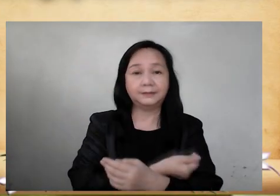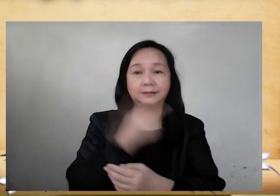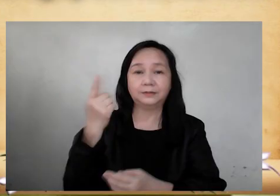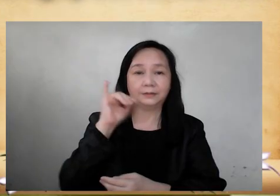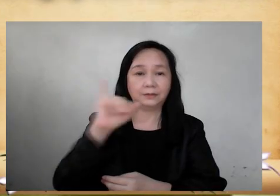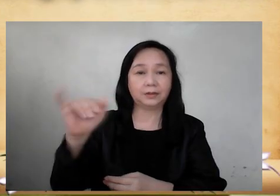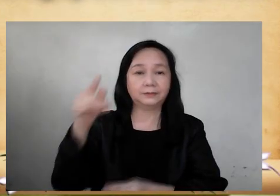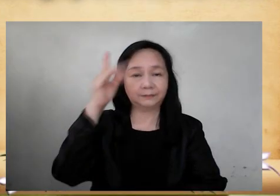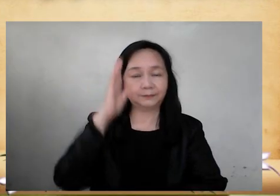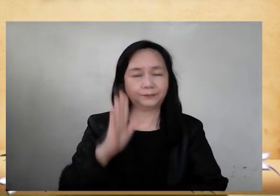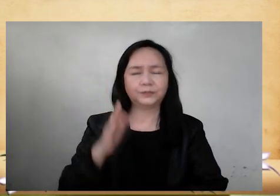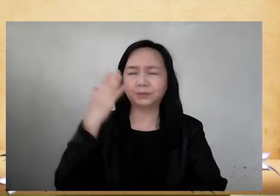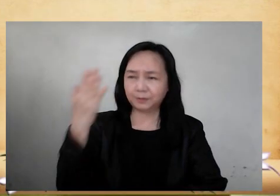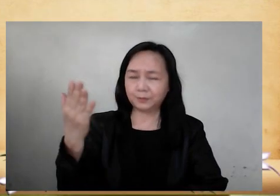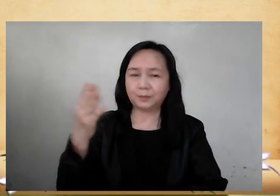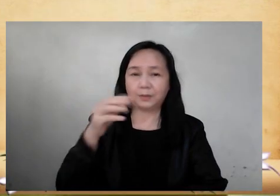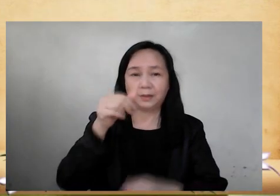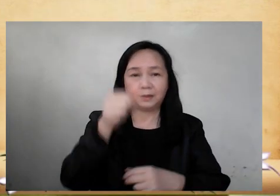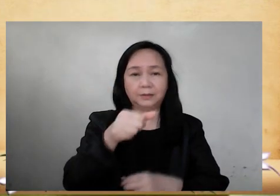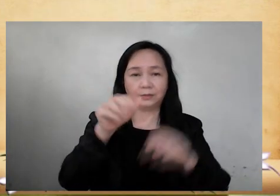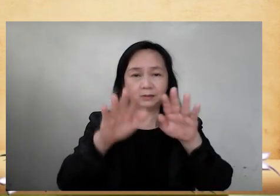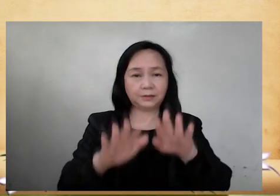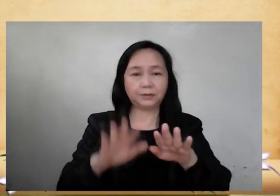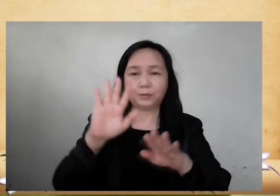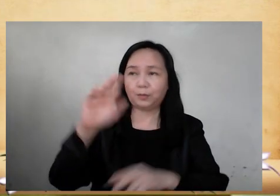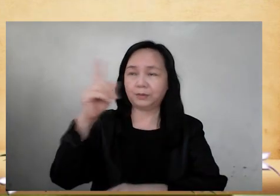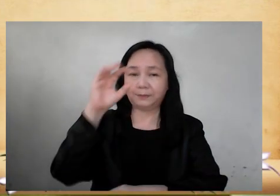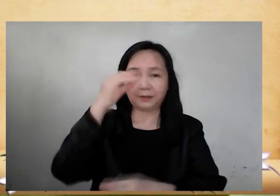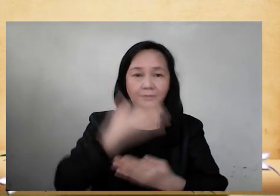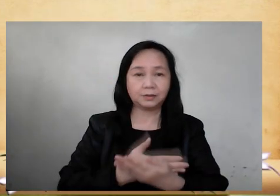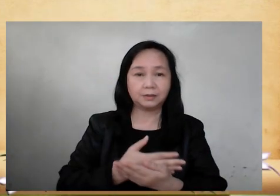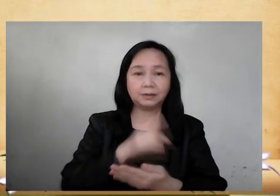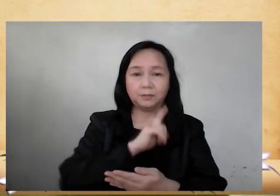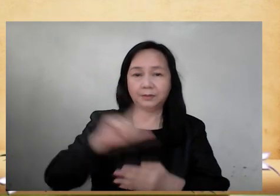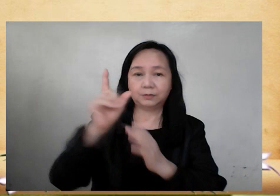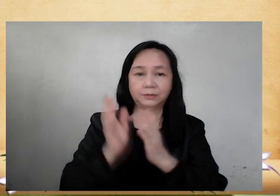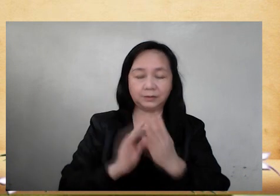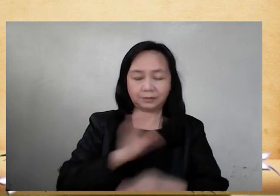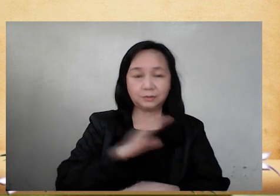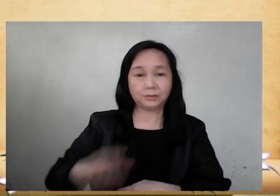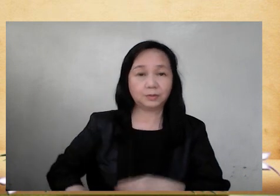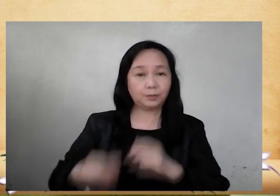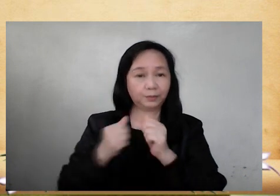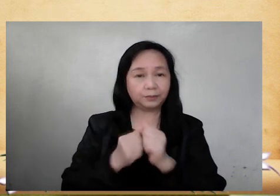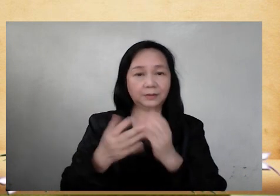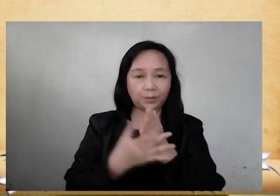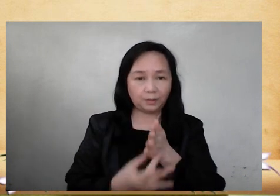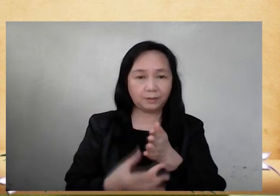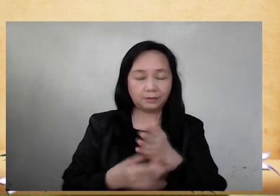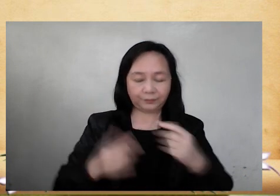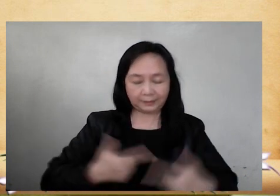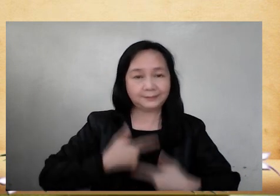Almighty and Eternal God, for you anointed your only begotten Son, our Lord Jesus Christ, with